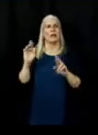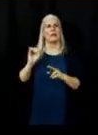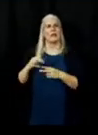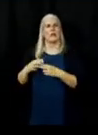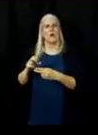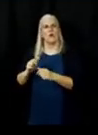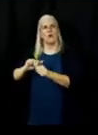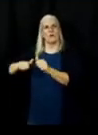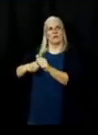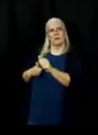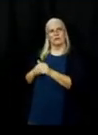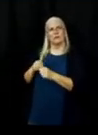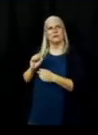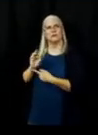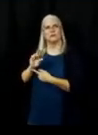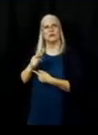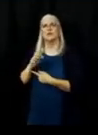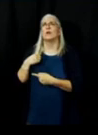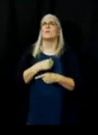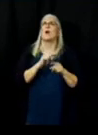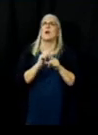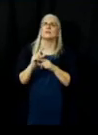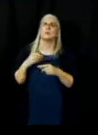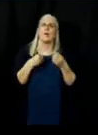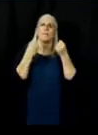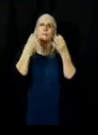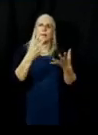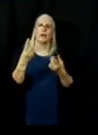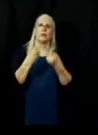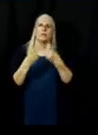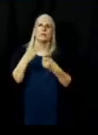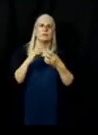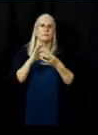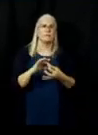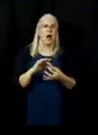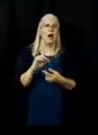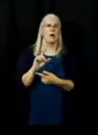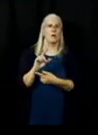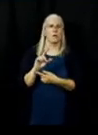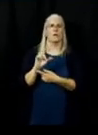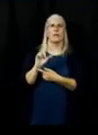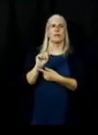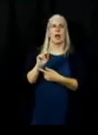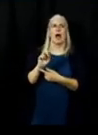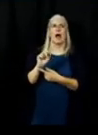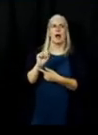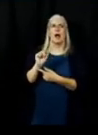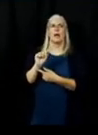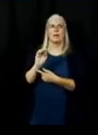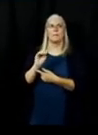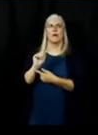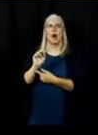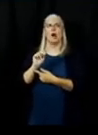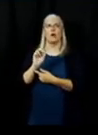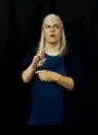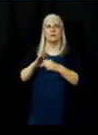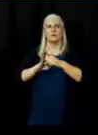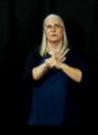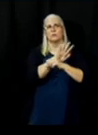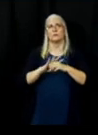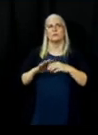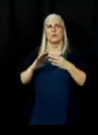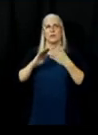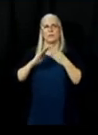questions all along the communities on the shore here kind of on the west side of Alamore Prattville West Almanore